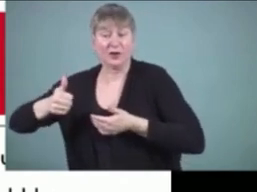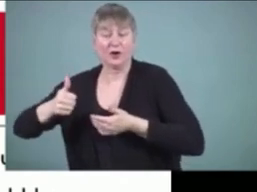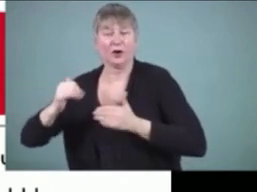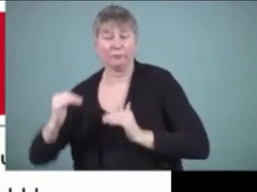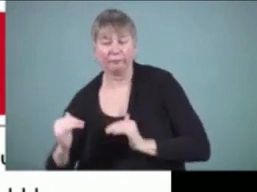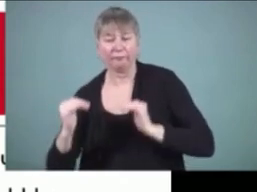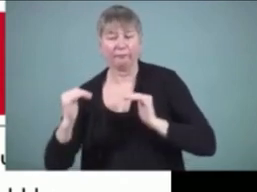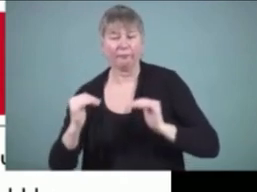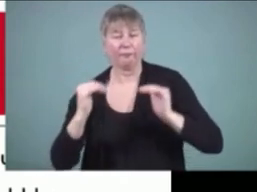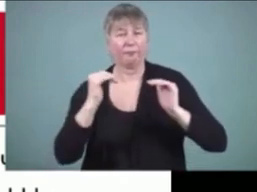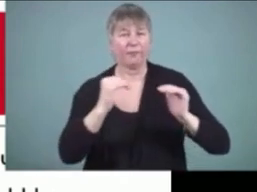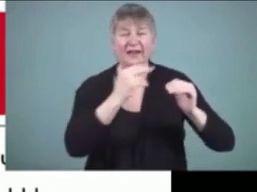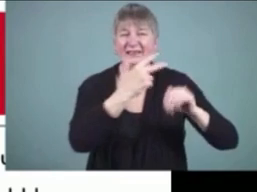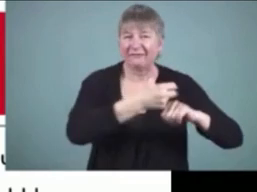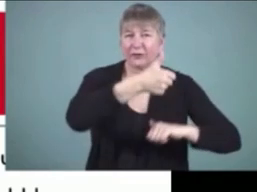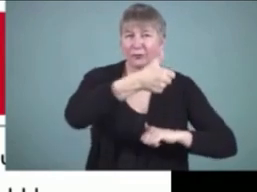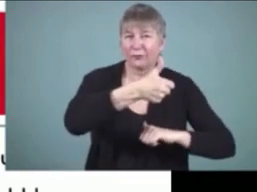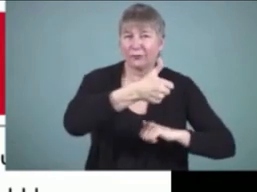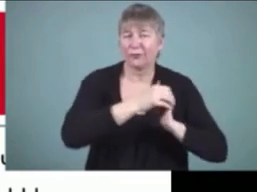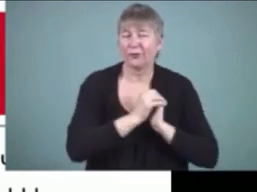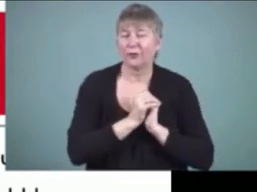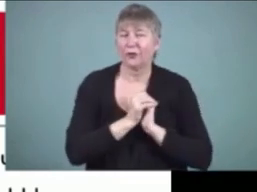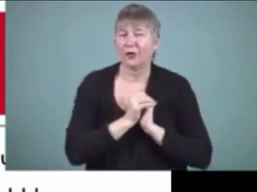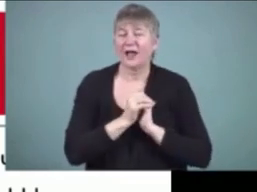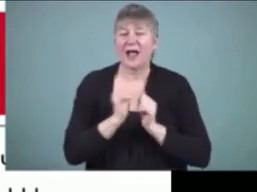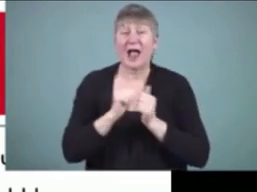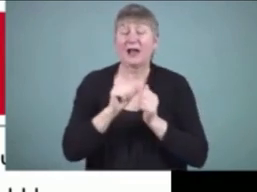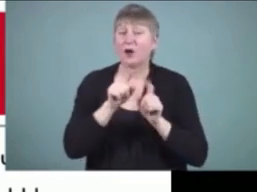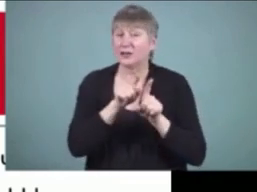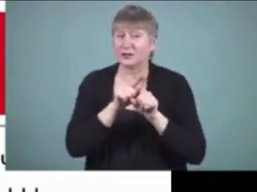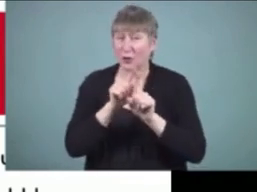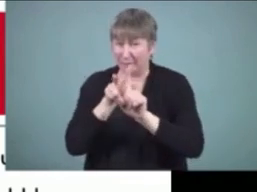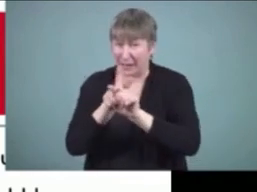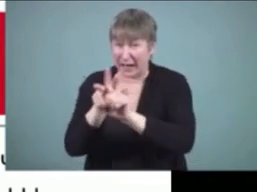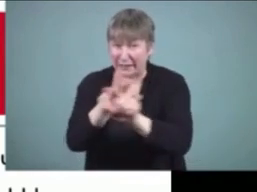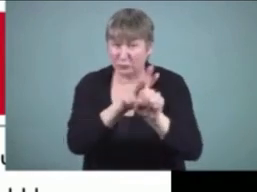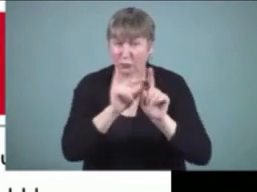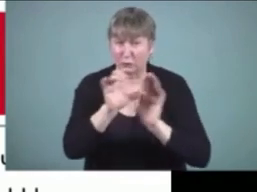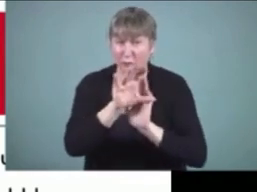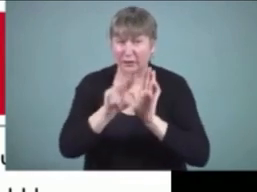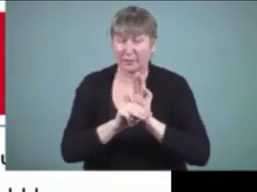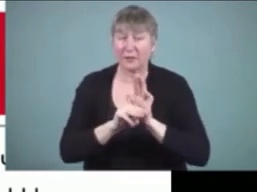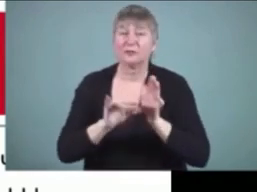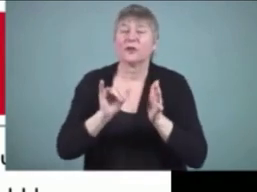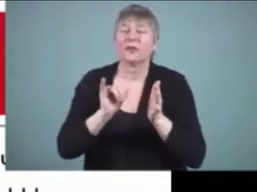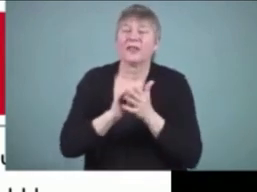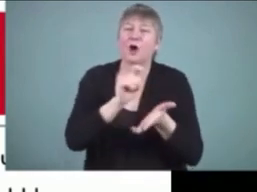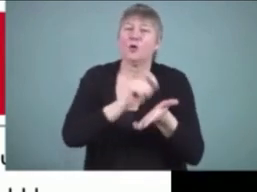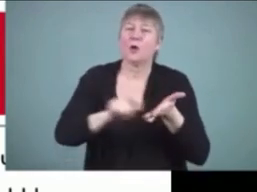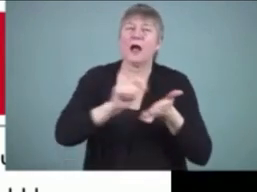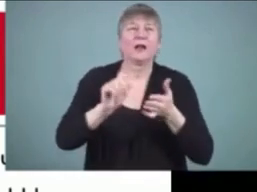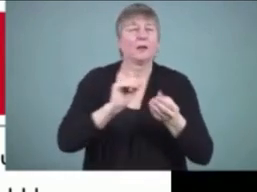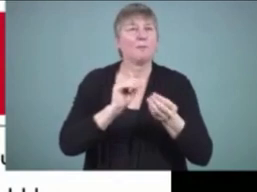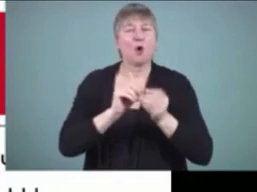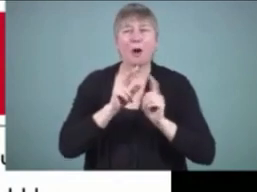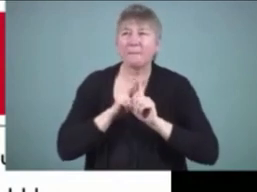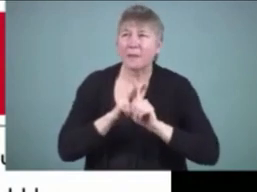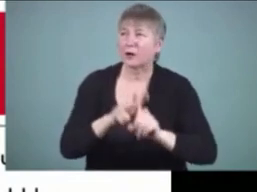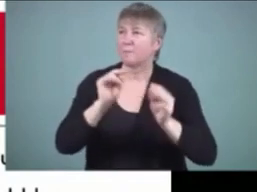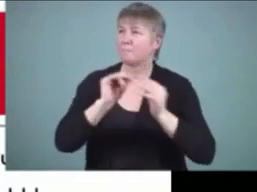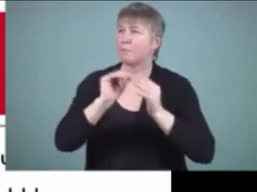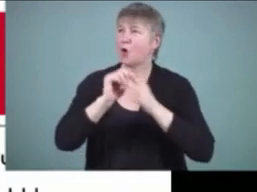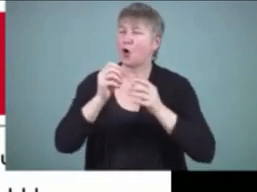tie them to the curriculum that provide opportunities for writing that are much richer than perhaps some of the ways in which we